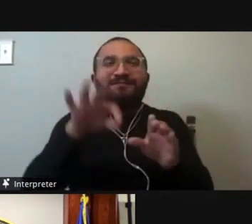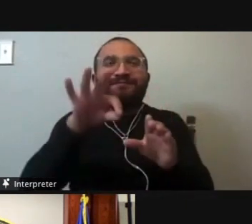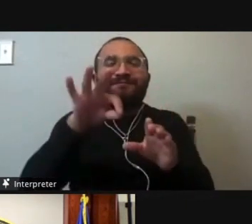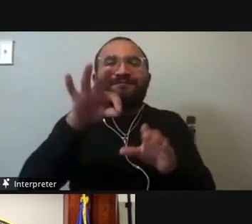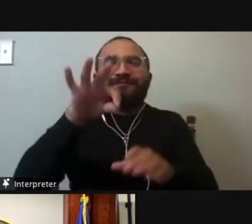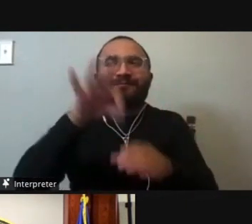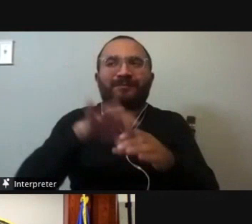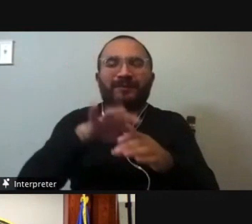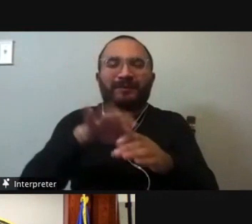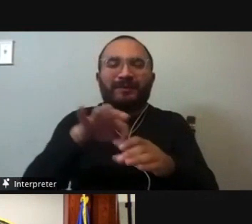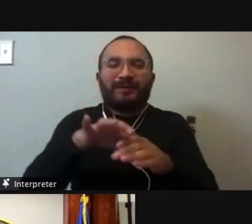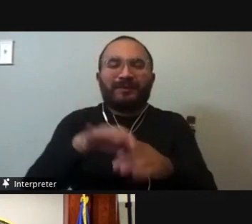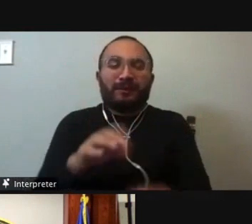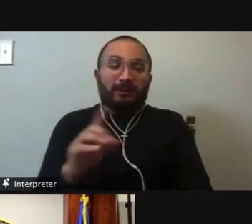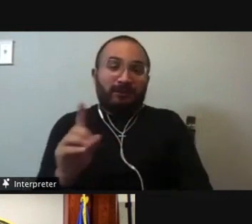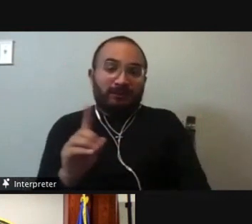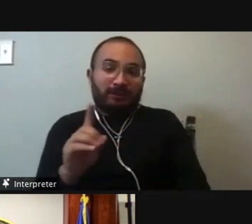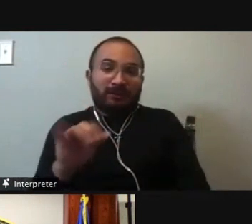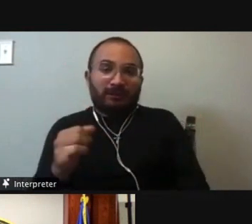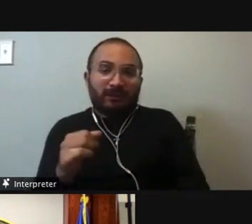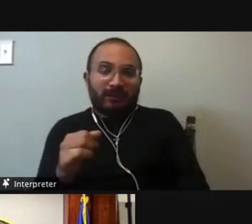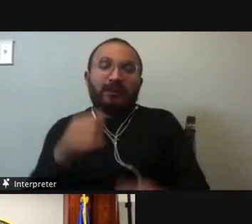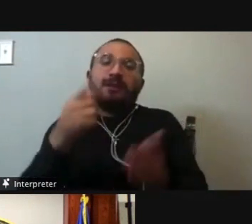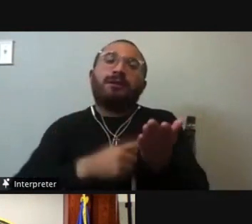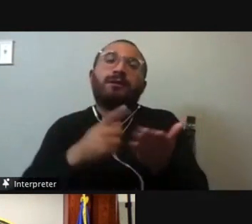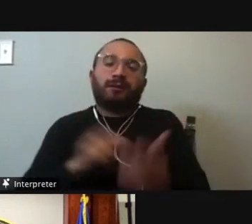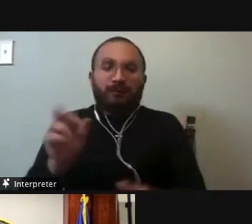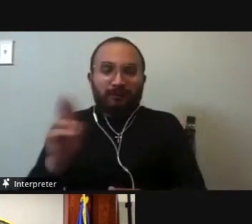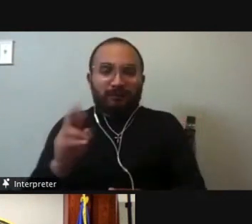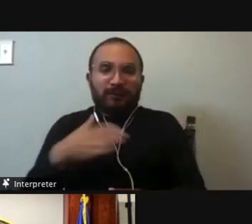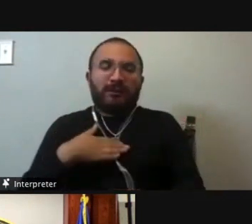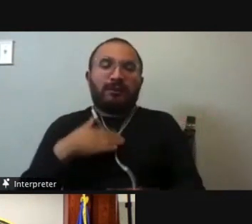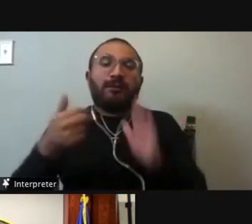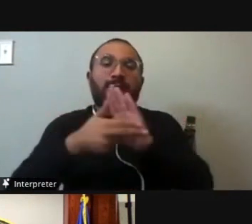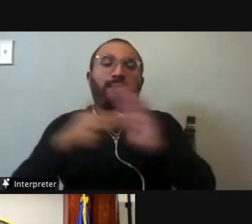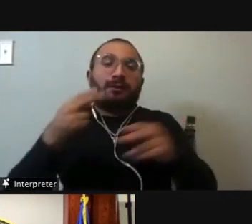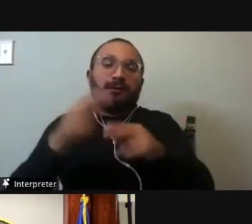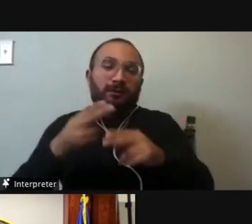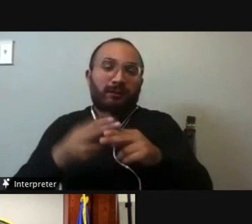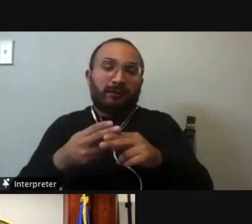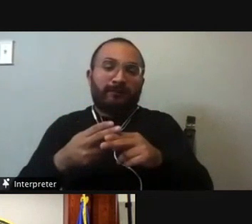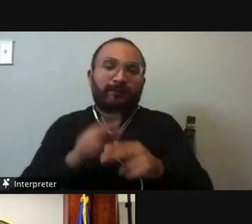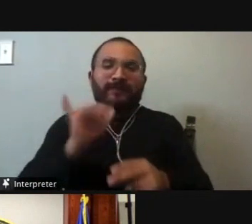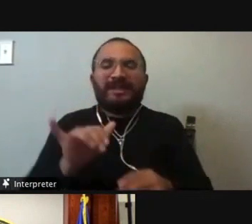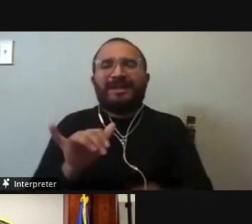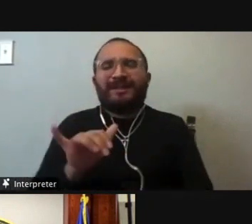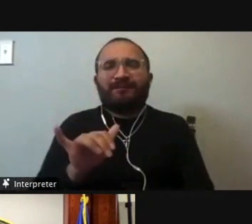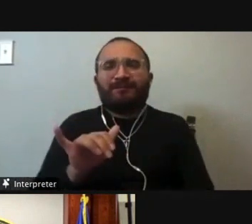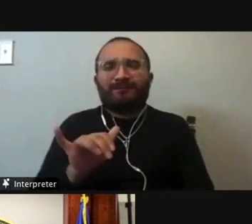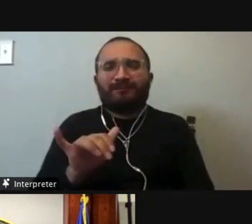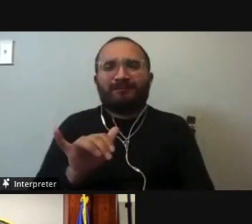right, where we have a D and an R in front of our name. And of course, that seems to